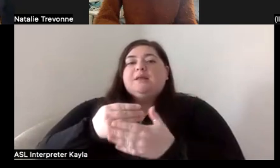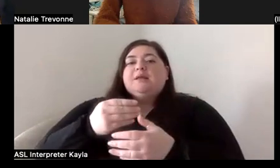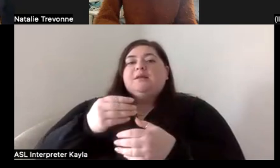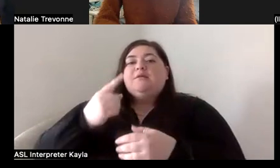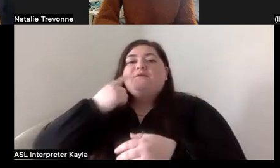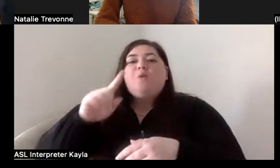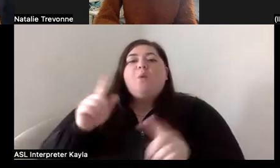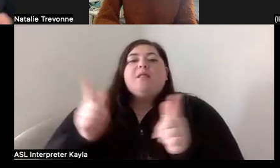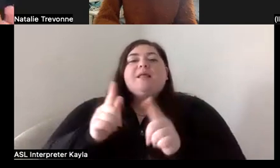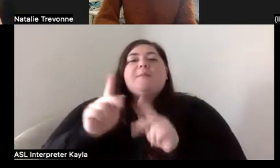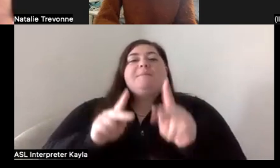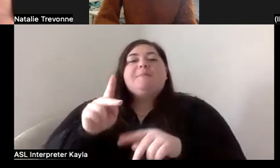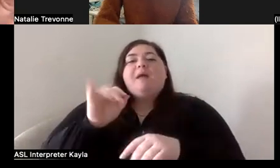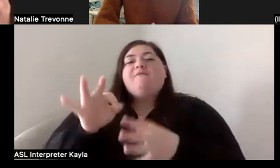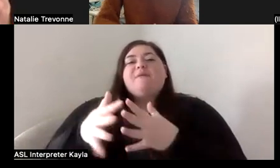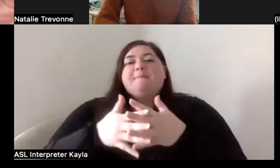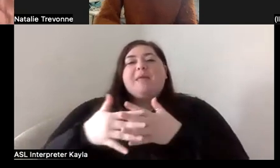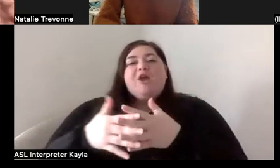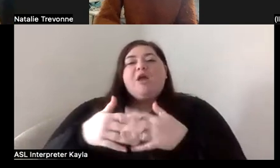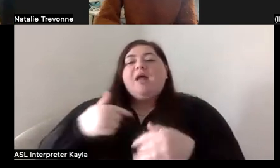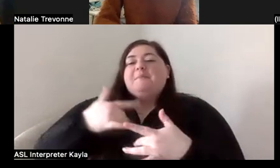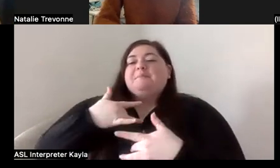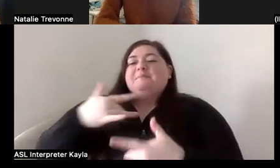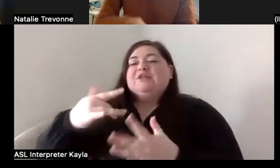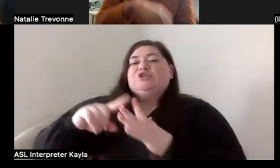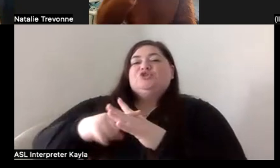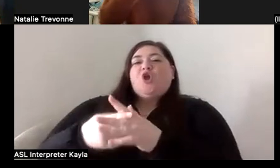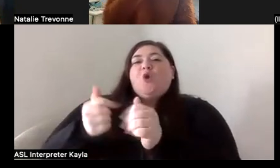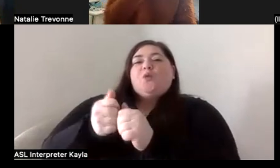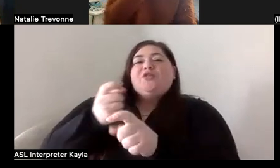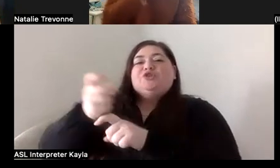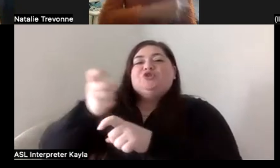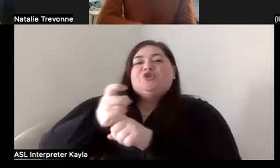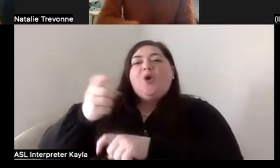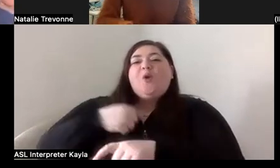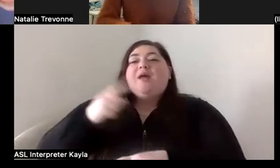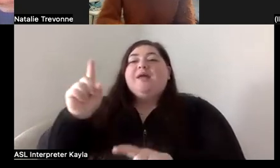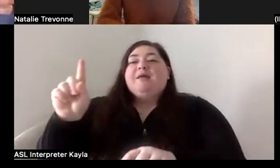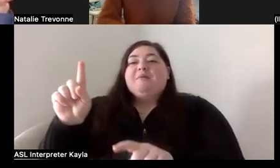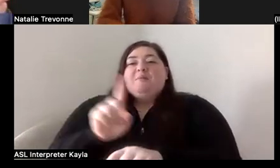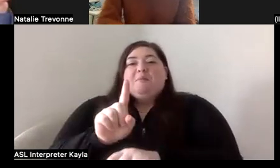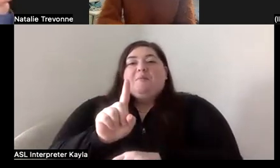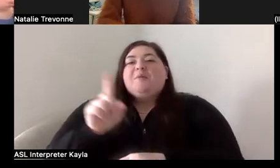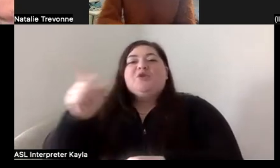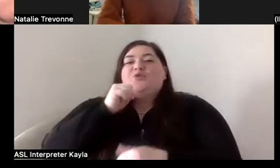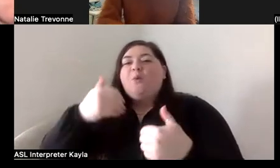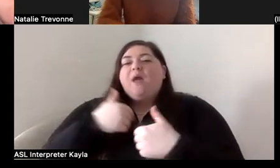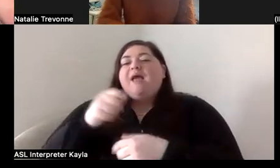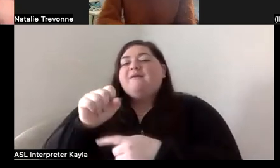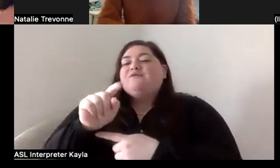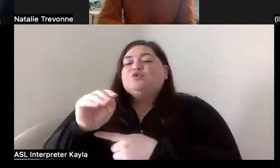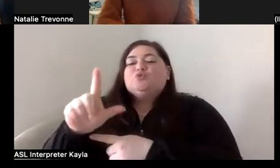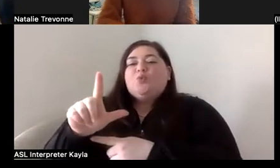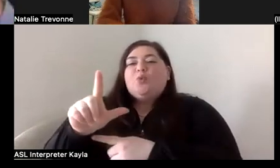I'd be like, you know, there would be a podium and no one could see me. So, I'd kind of make a joke about how didn't have a stool, you know, and I'd do like the